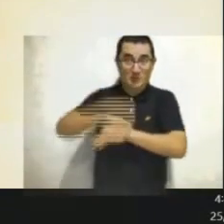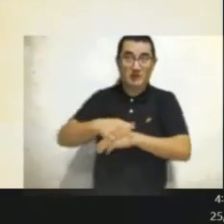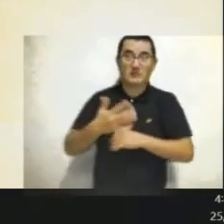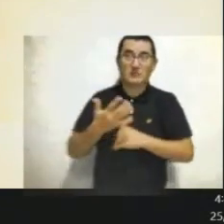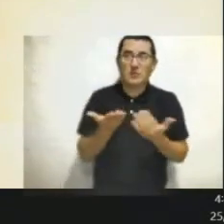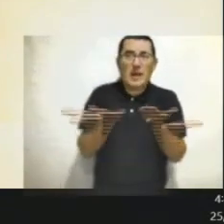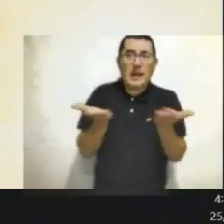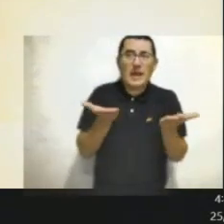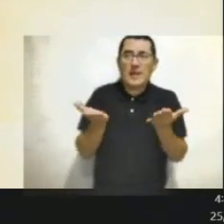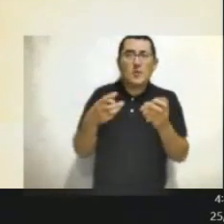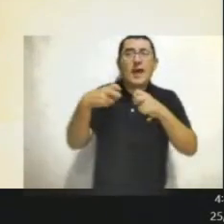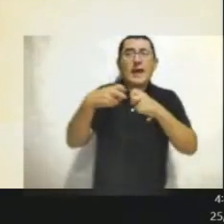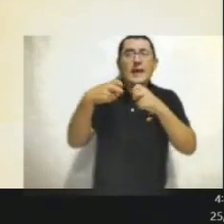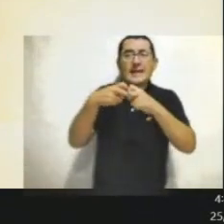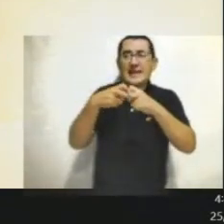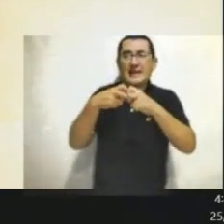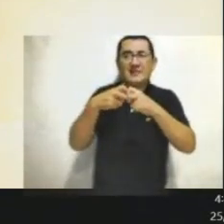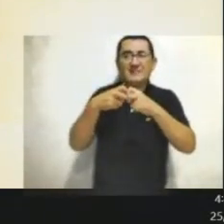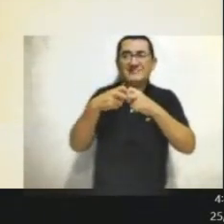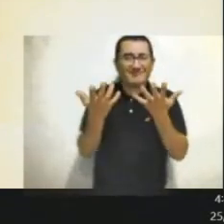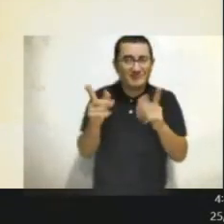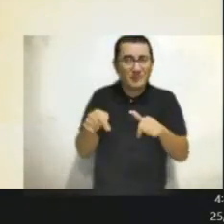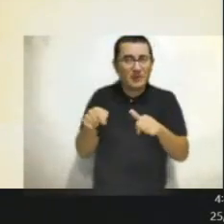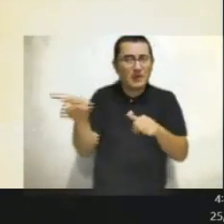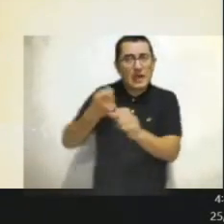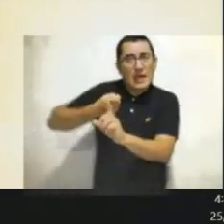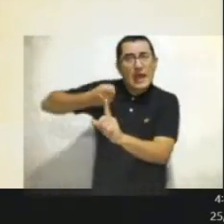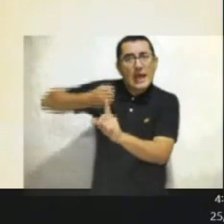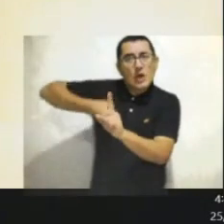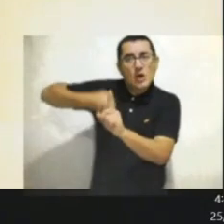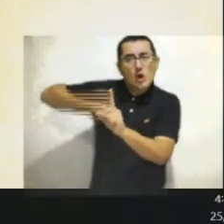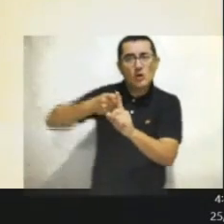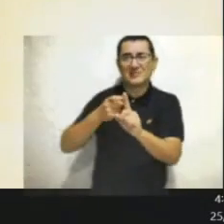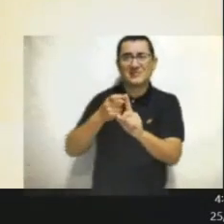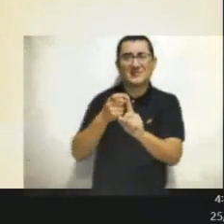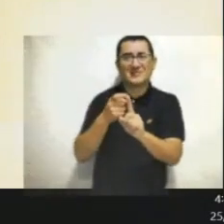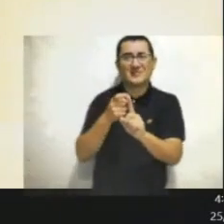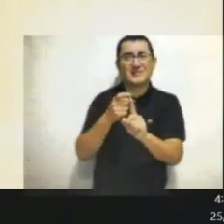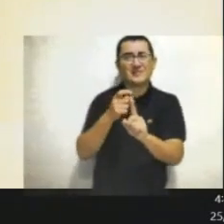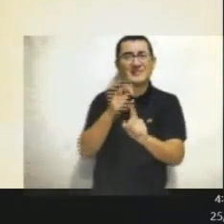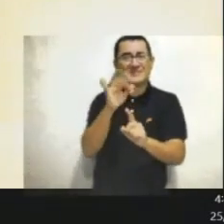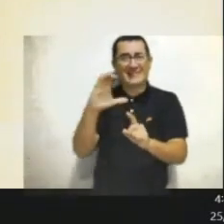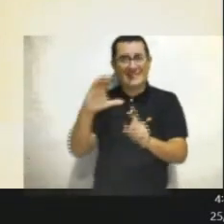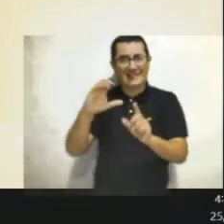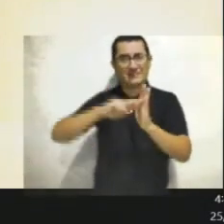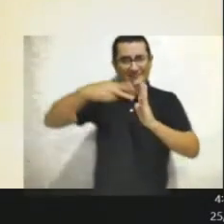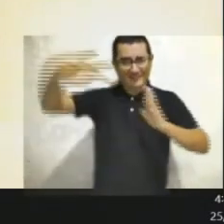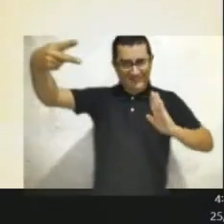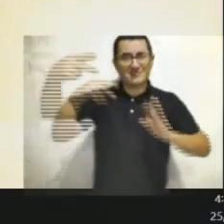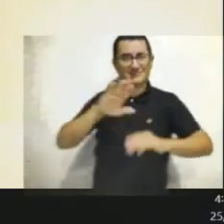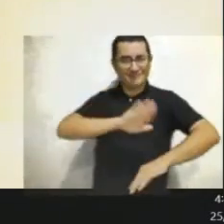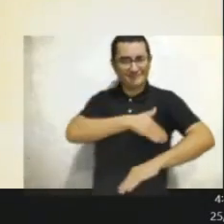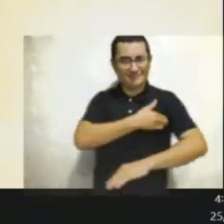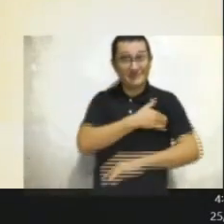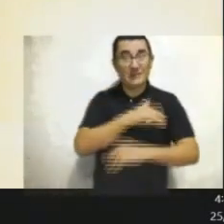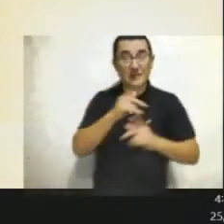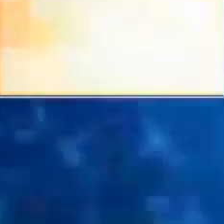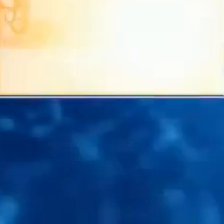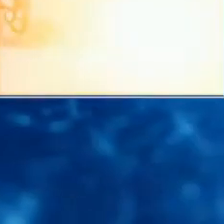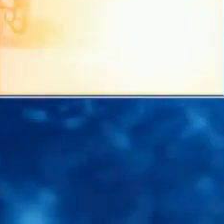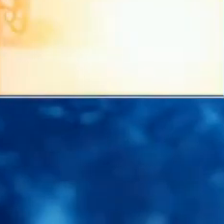of power generation, the role of the ICTs and the roles of the spectrum is fundamental to actually